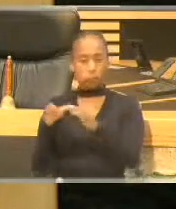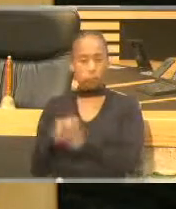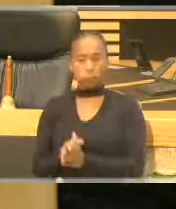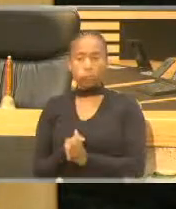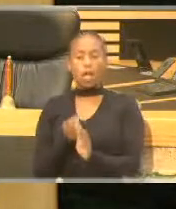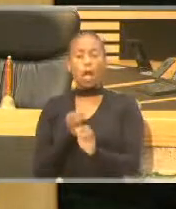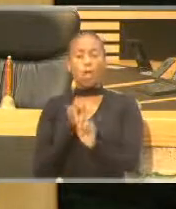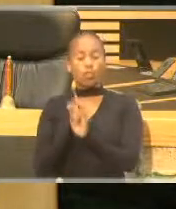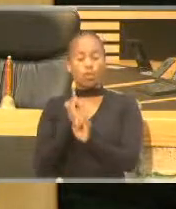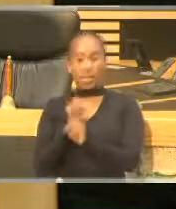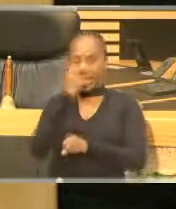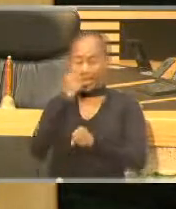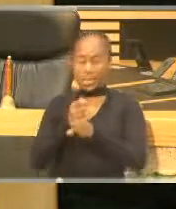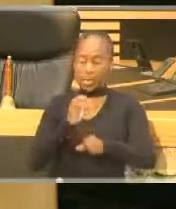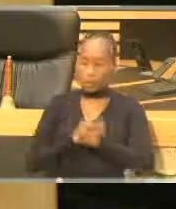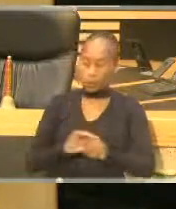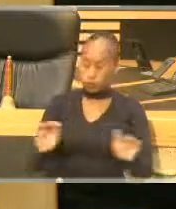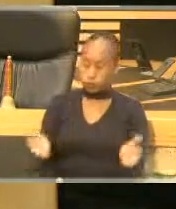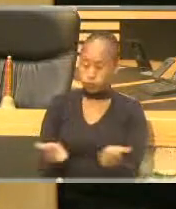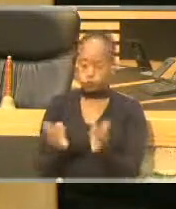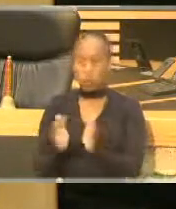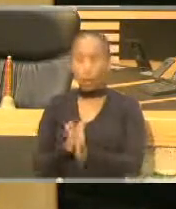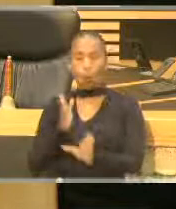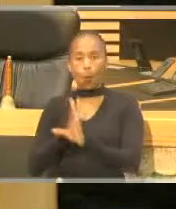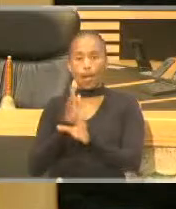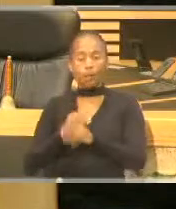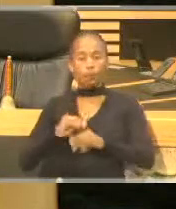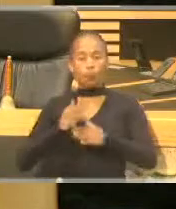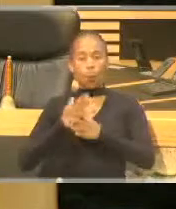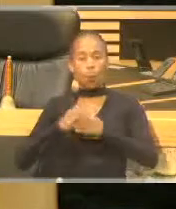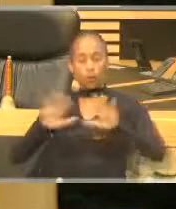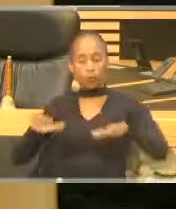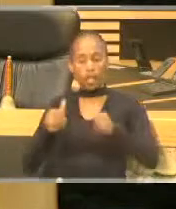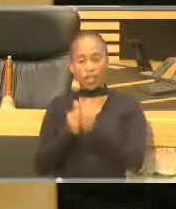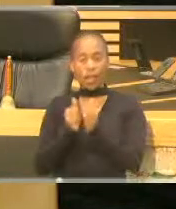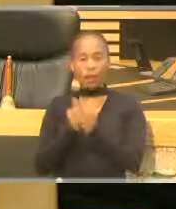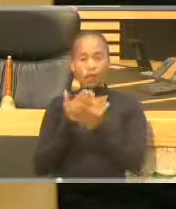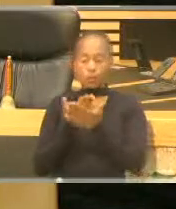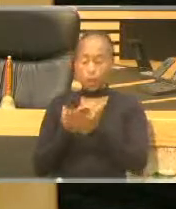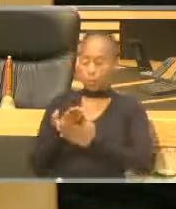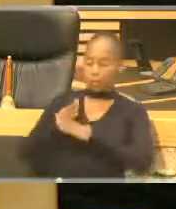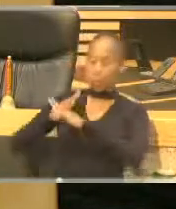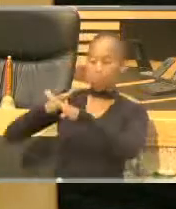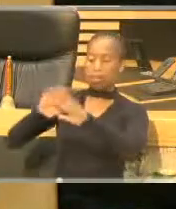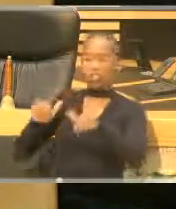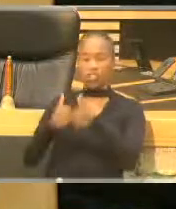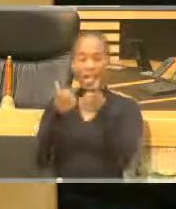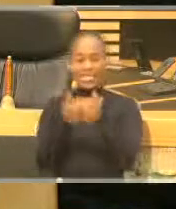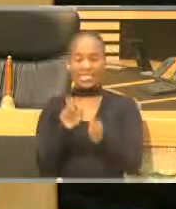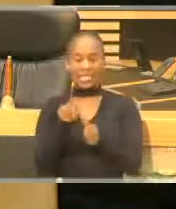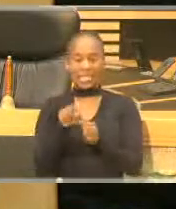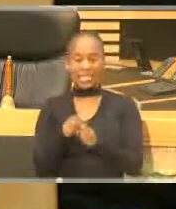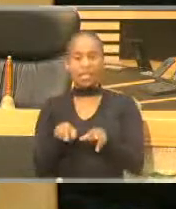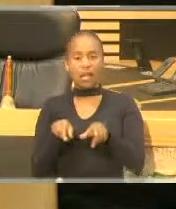to jack up their collective capacity to withstand challenges of the similar sort in future.